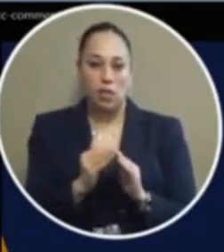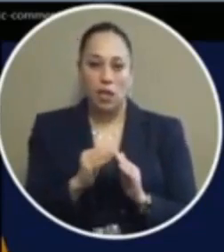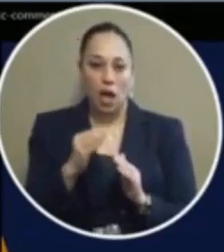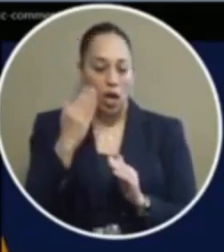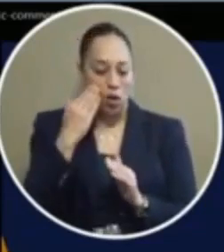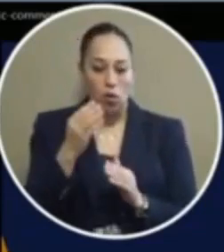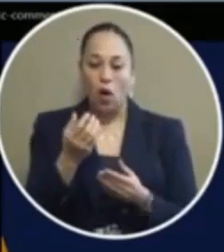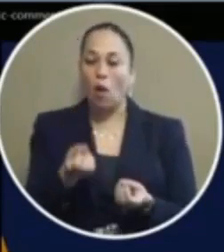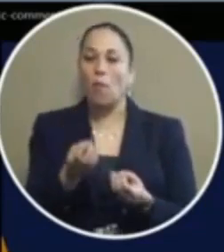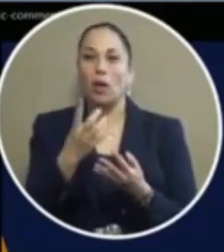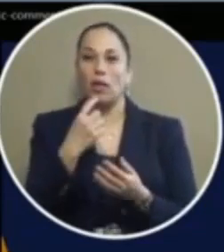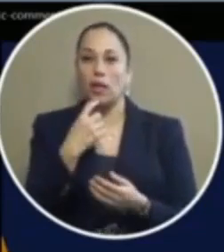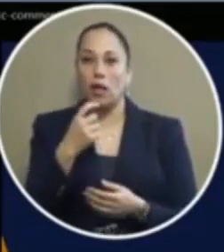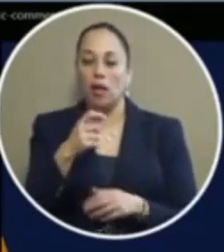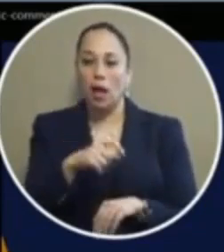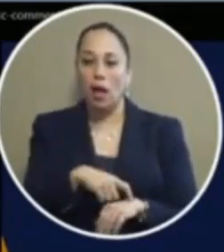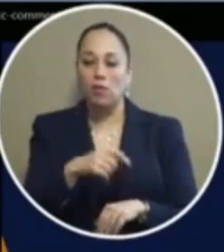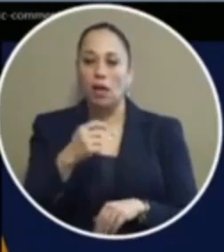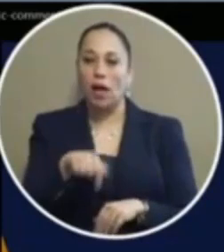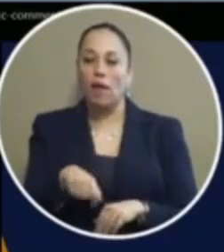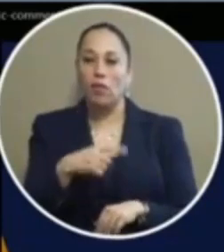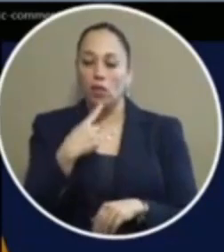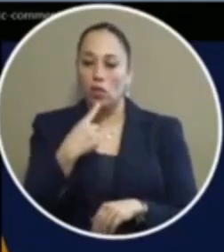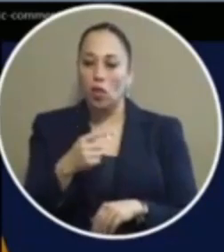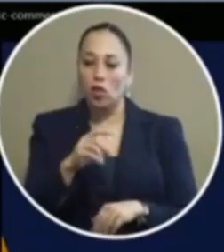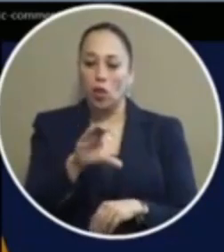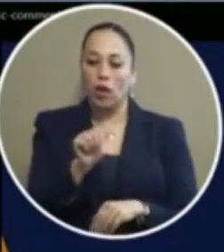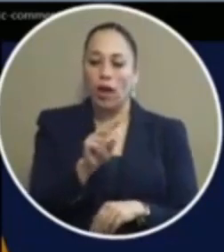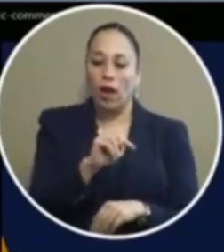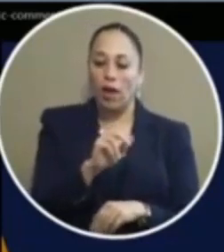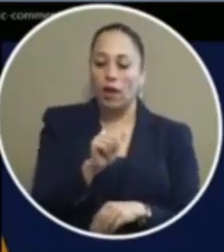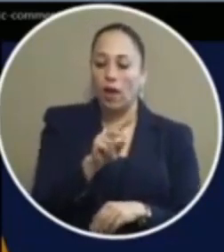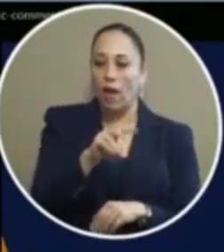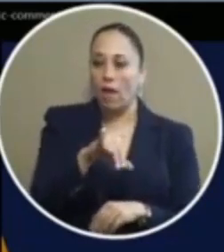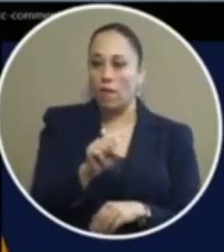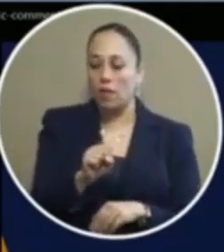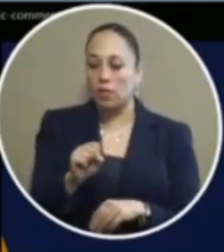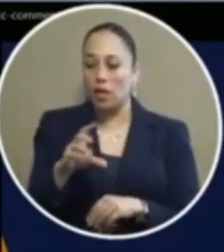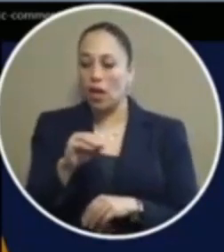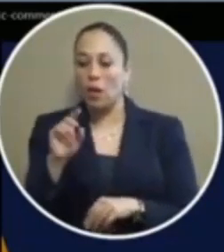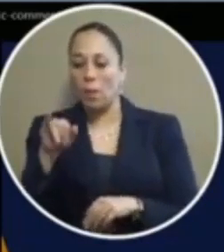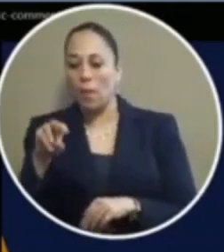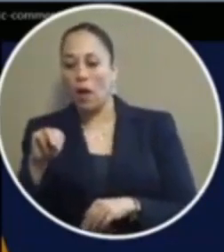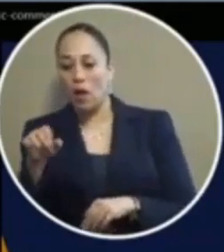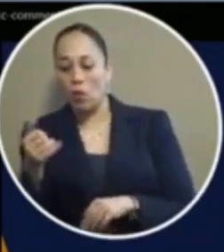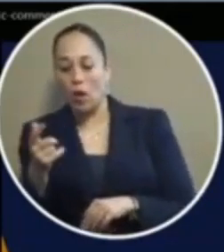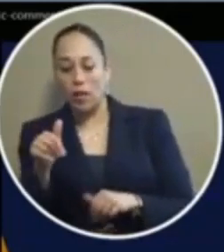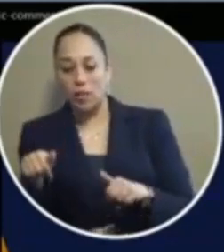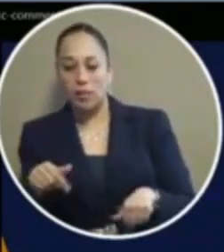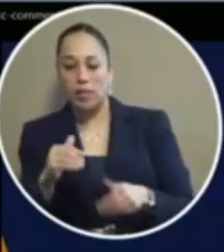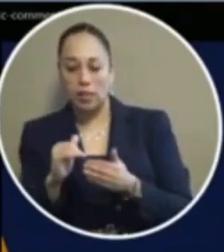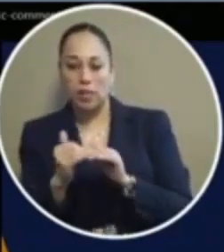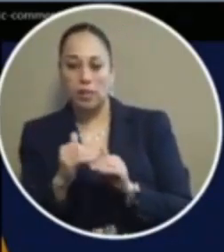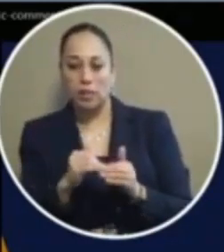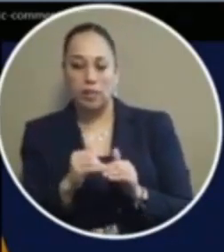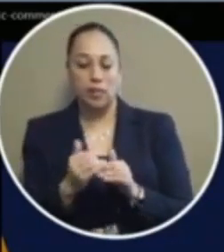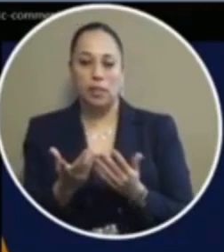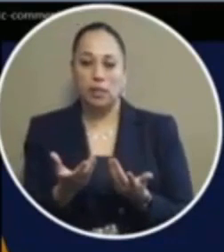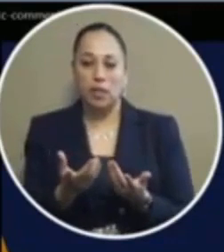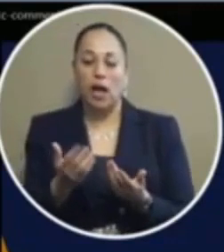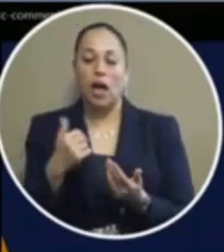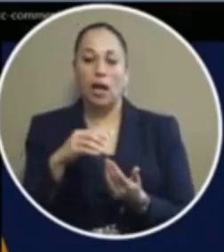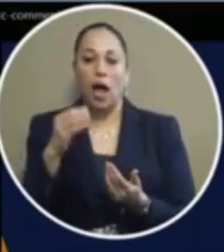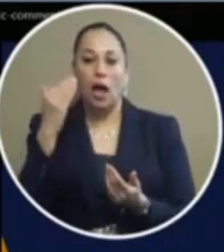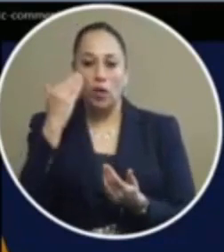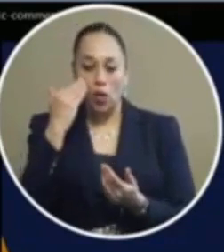i have to tell you guys that cannabis marijuana in this is in the city and you guys will do nothing to stop it from coming into the city and